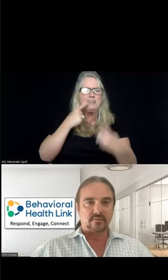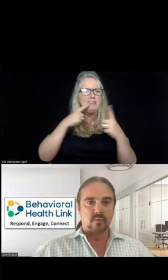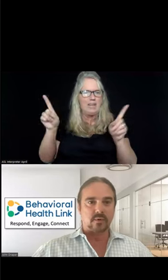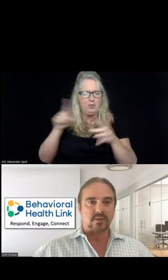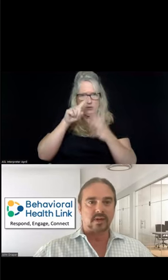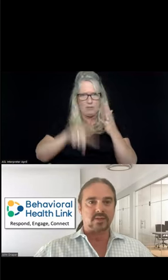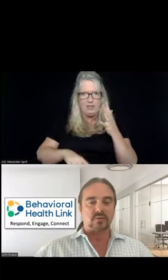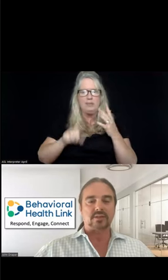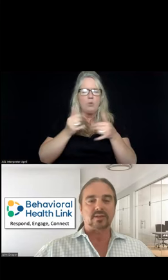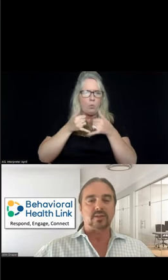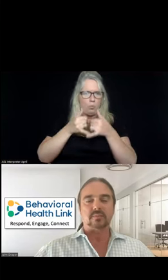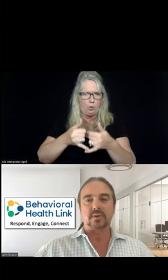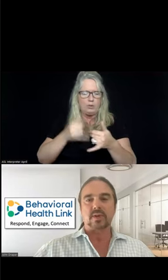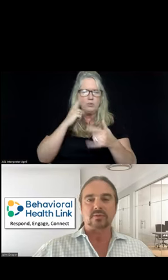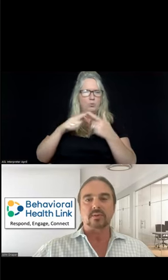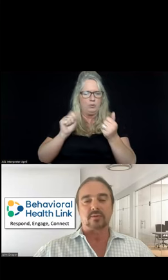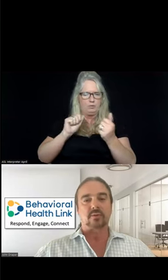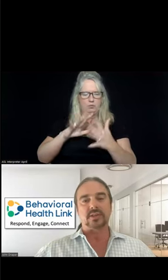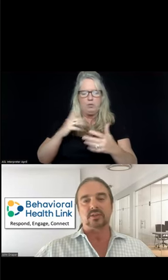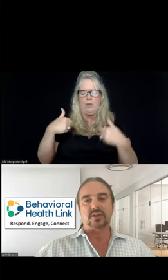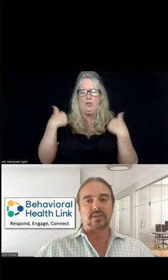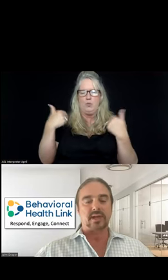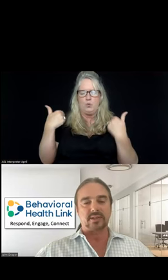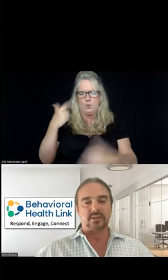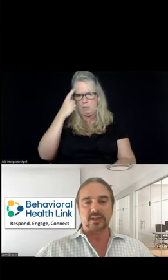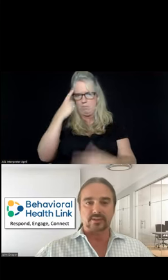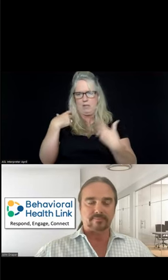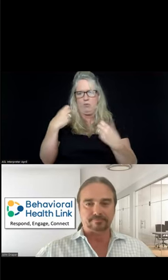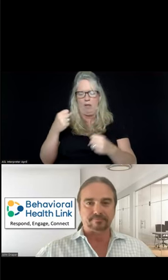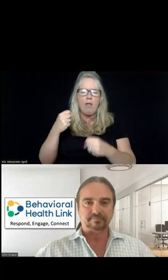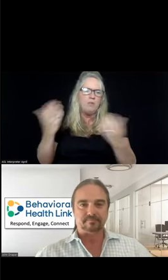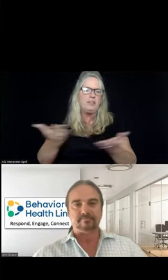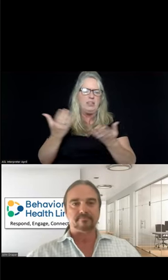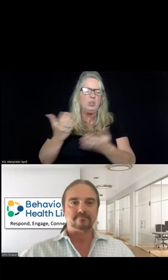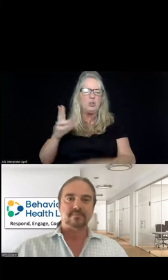for addressing the youth mental health crisis here in the United States.